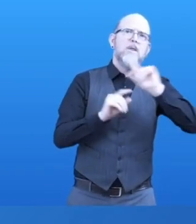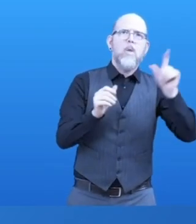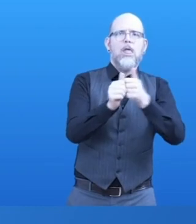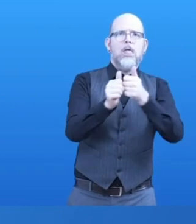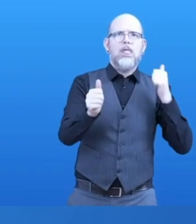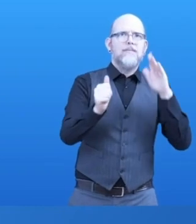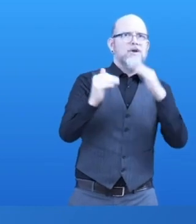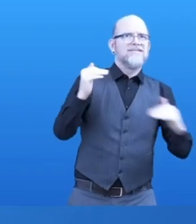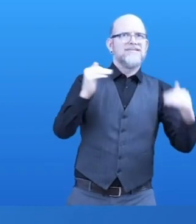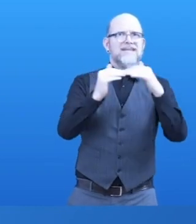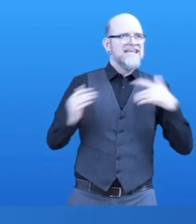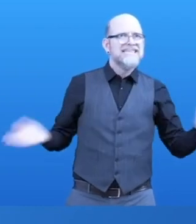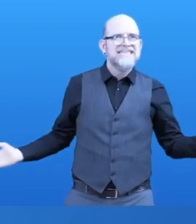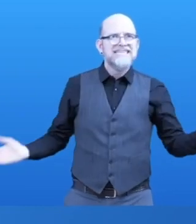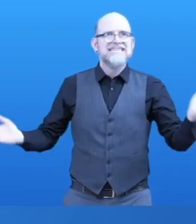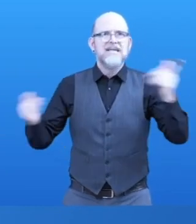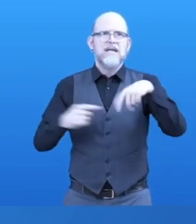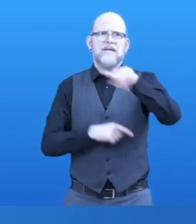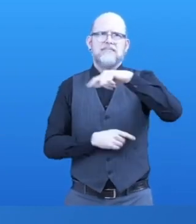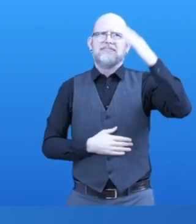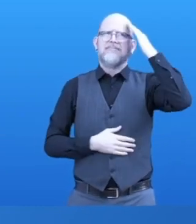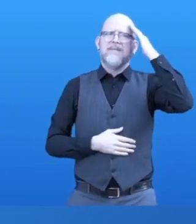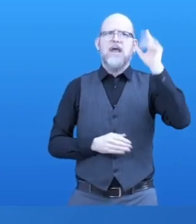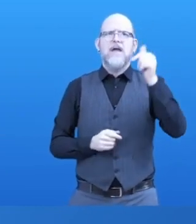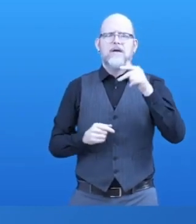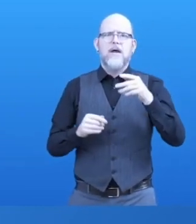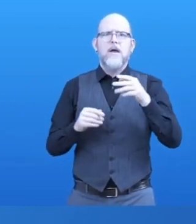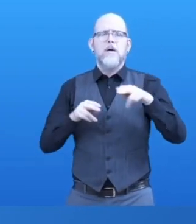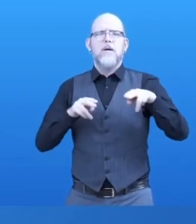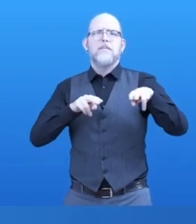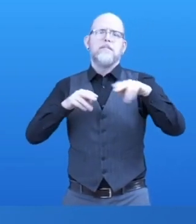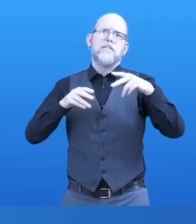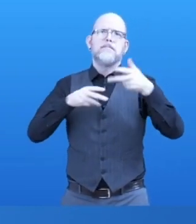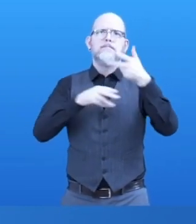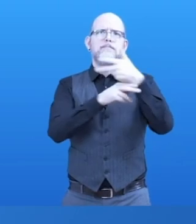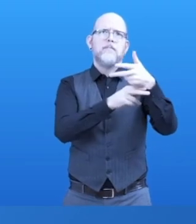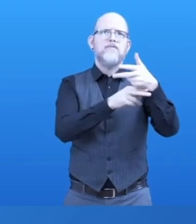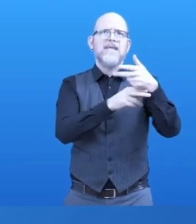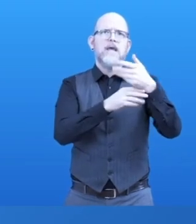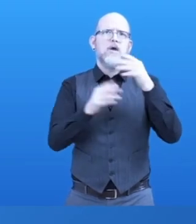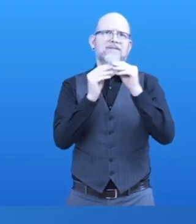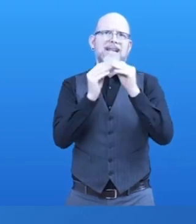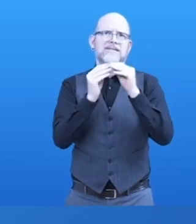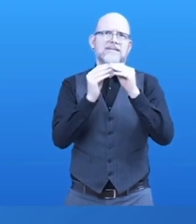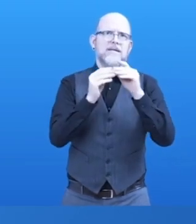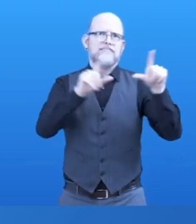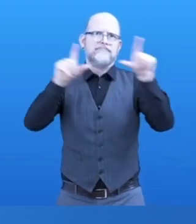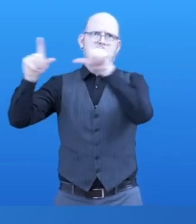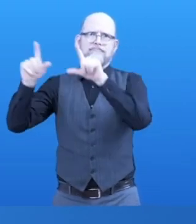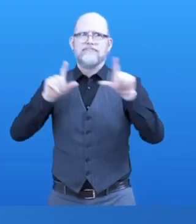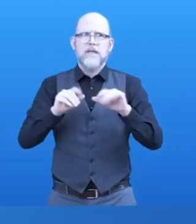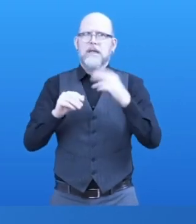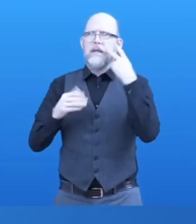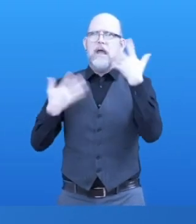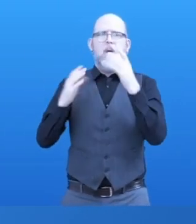where the disability community and the technology providers scramble in the early days of the pandemic to learn how to integrate features such as the